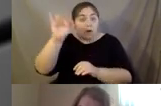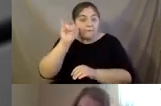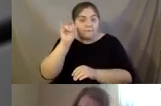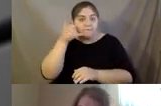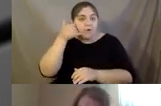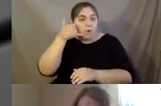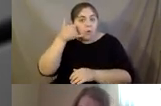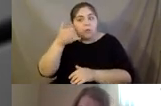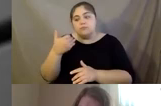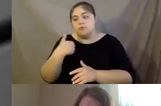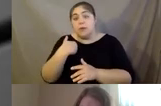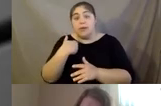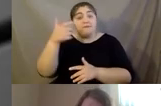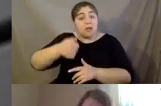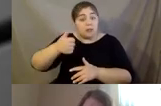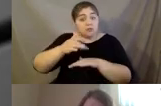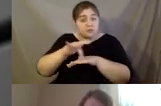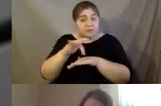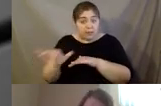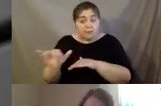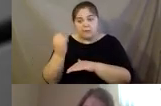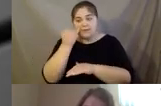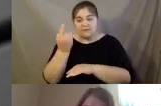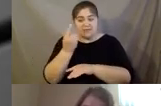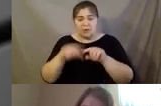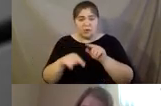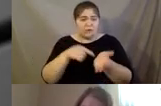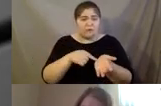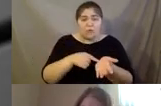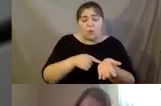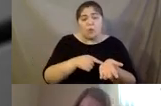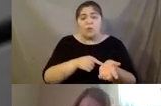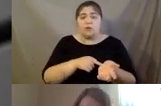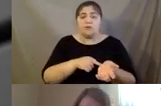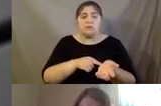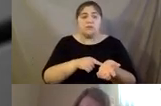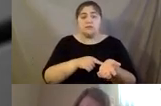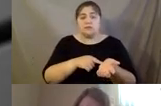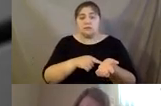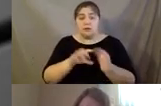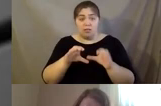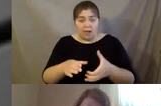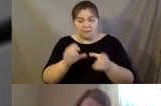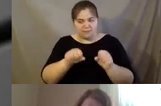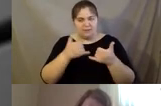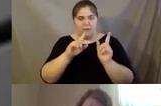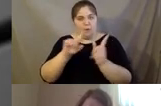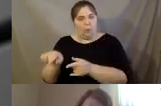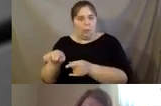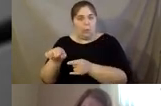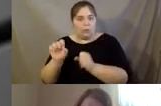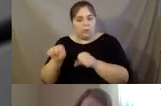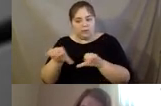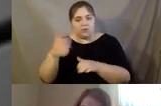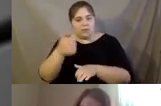like I said, the scholarships available. So if it was someone that couldn't afford or didn't have the money available to afford a class, they could come over and take a class. We could do the